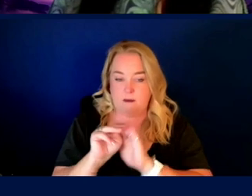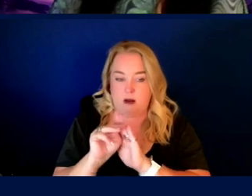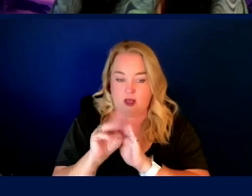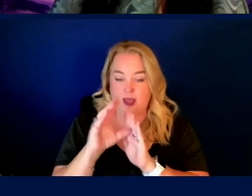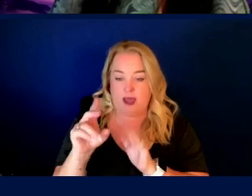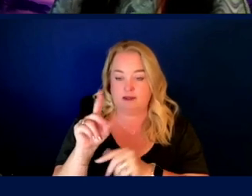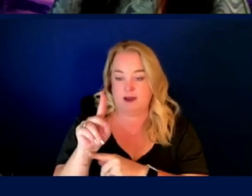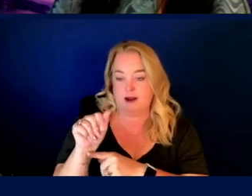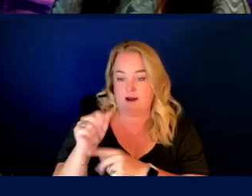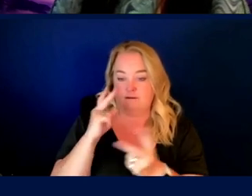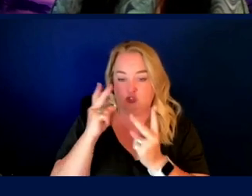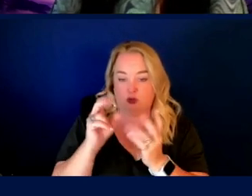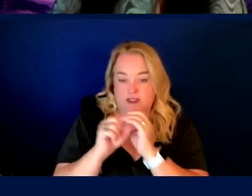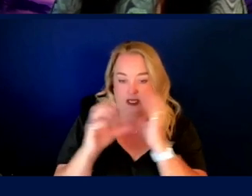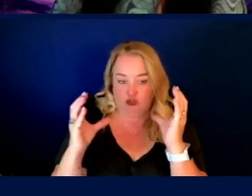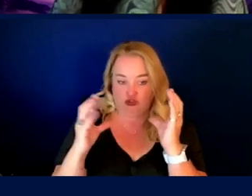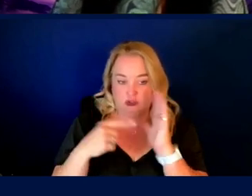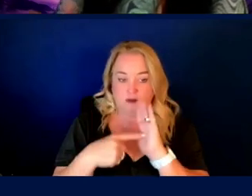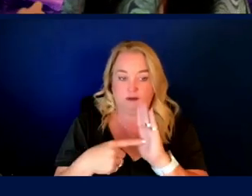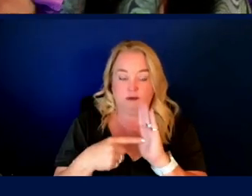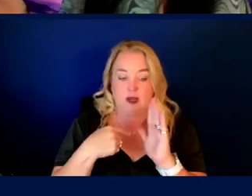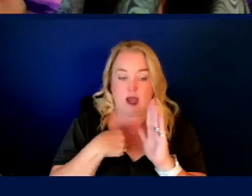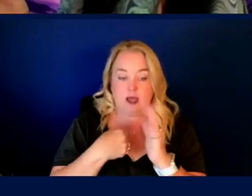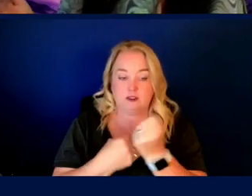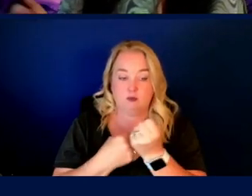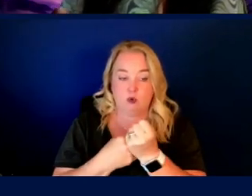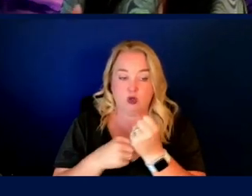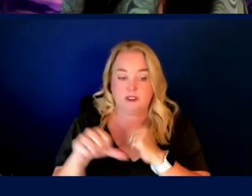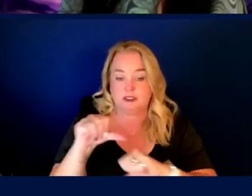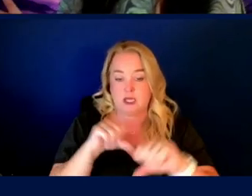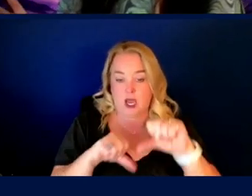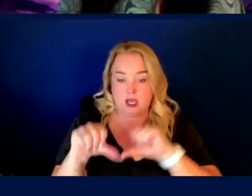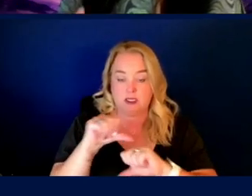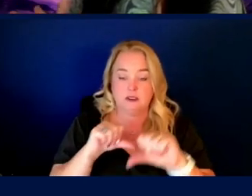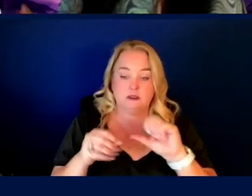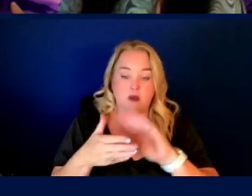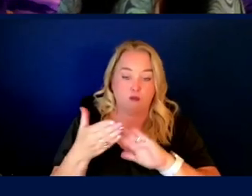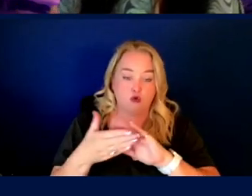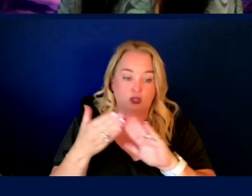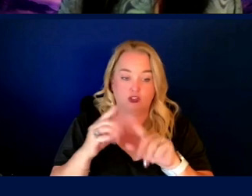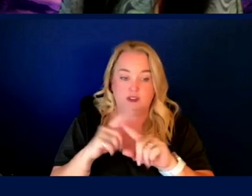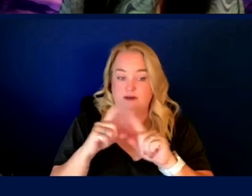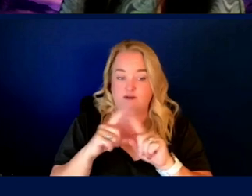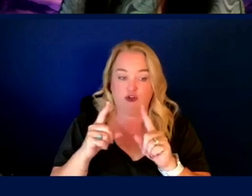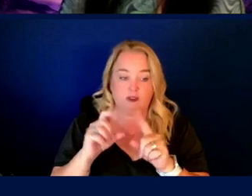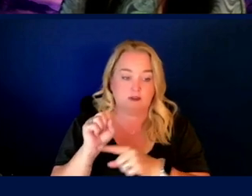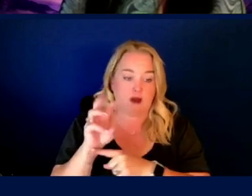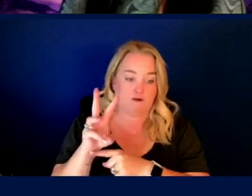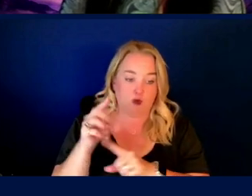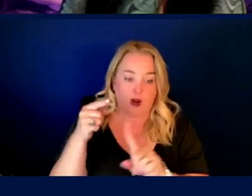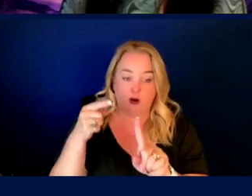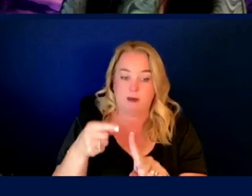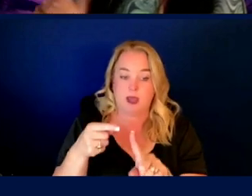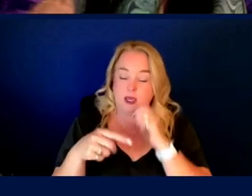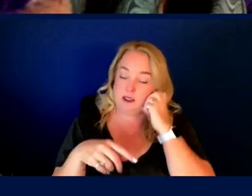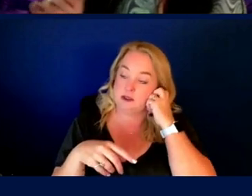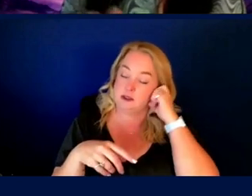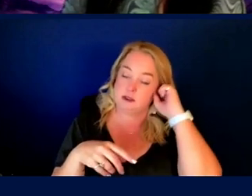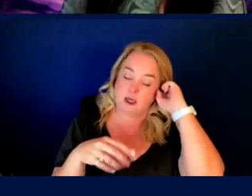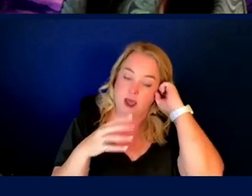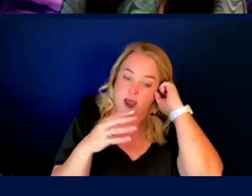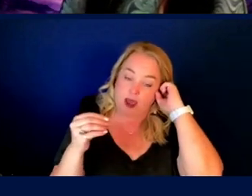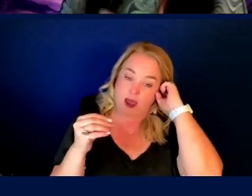data visualization. I support, uh, science operations that can look like a variety of data pipelines, very software-based, uh, and on the more